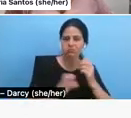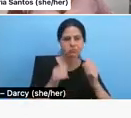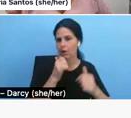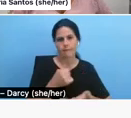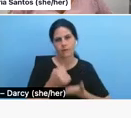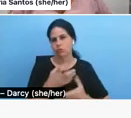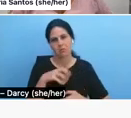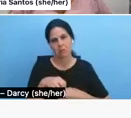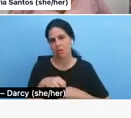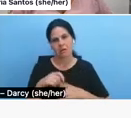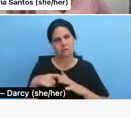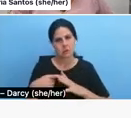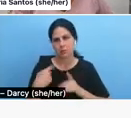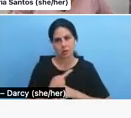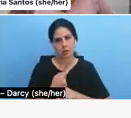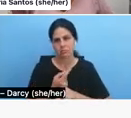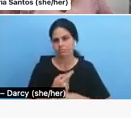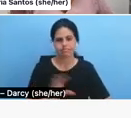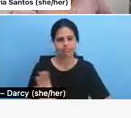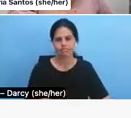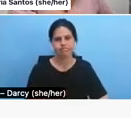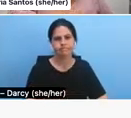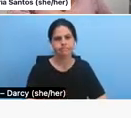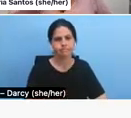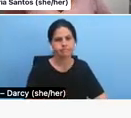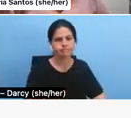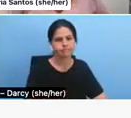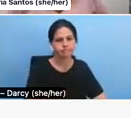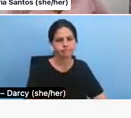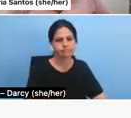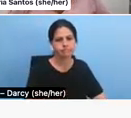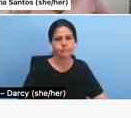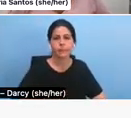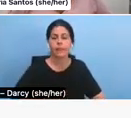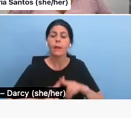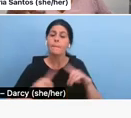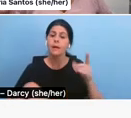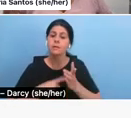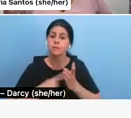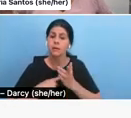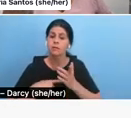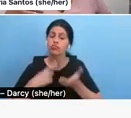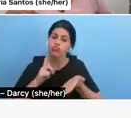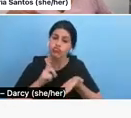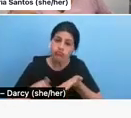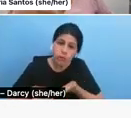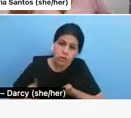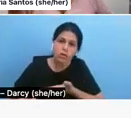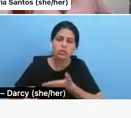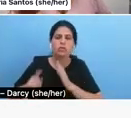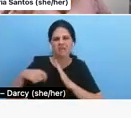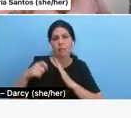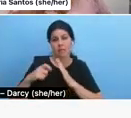as the start of production. But sometimes research filming does end up in the final cut. Sometimes that, that research filming